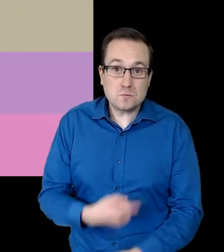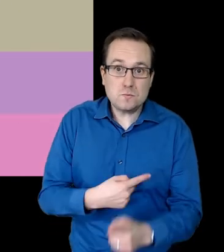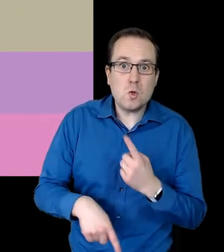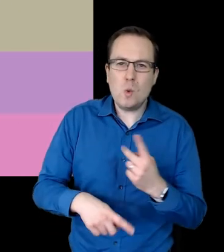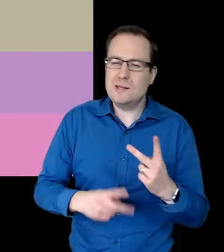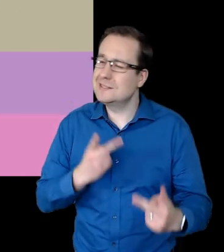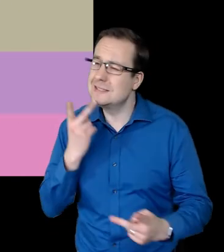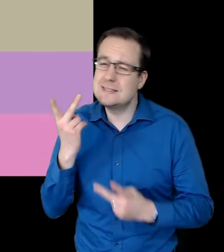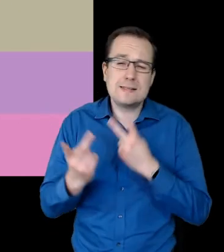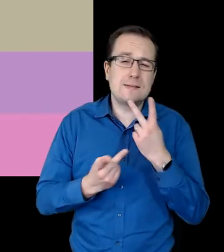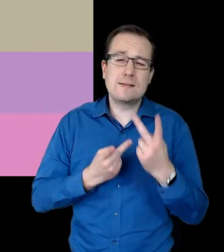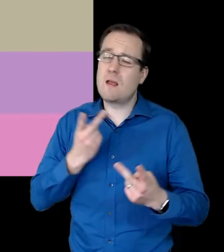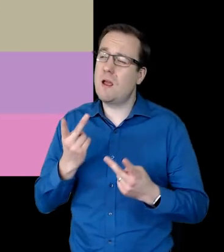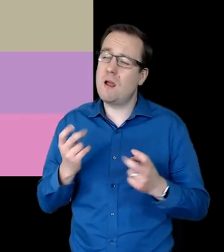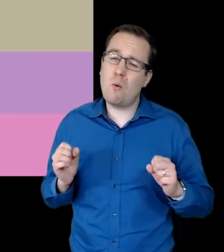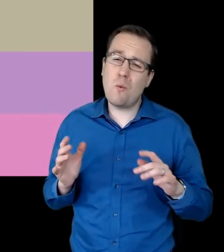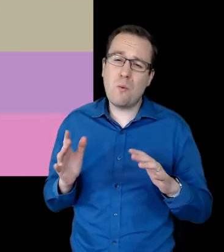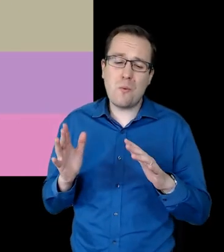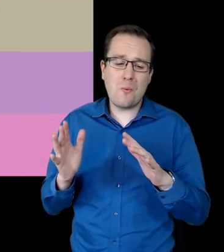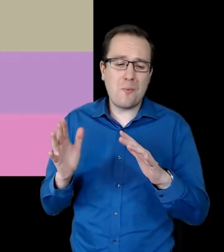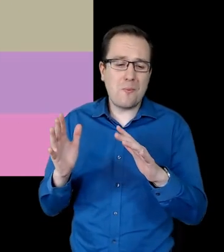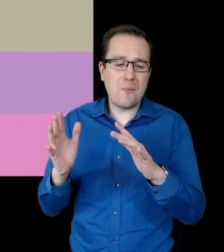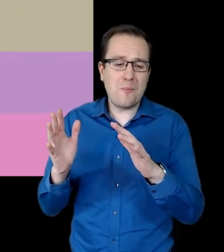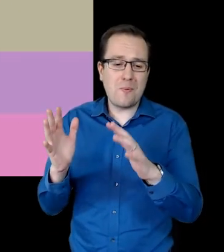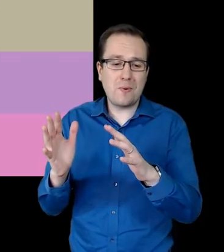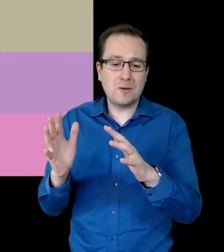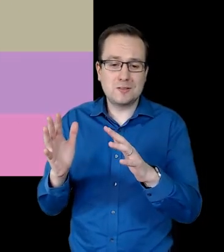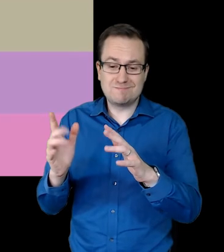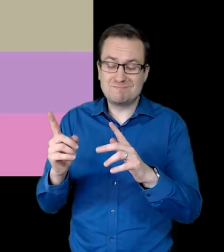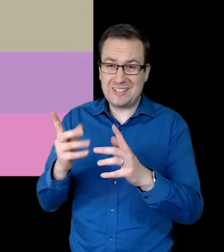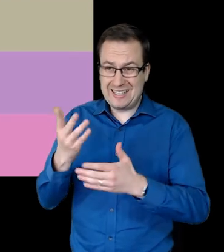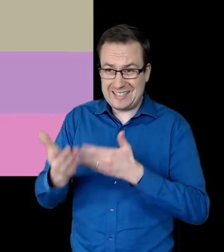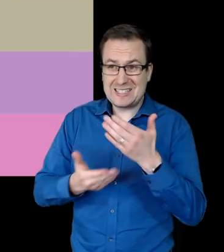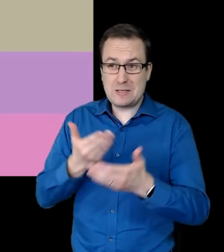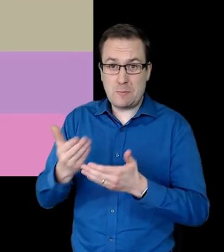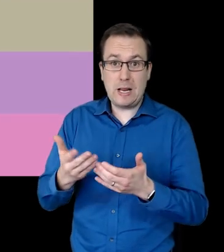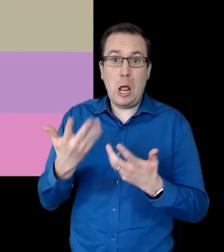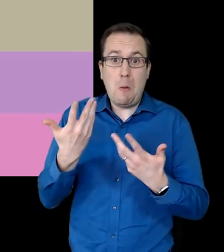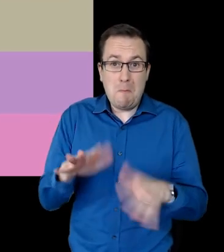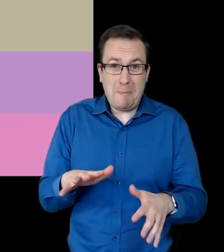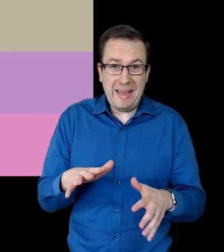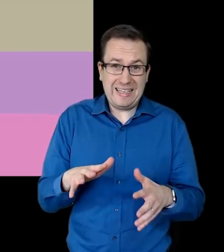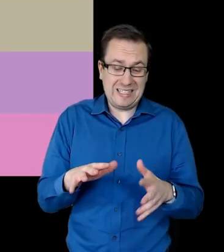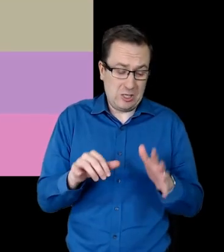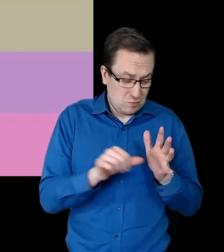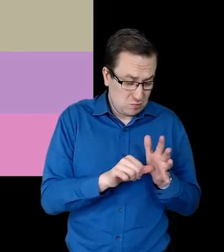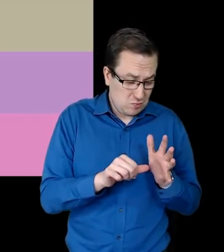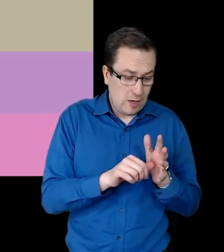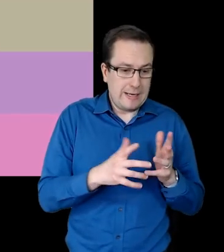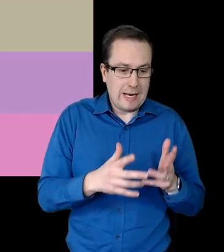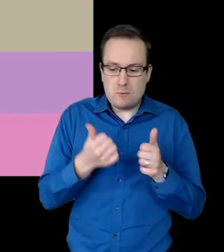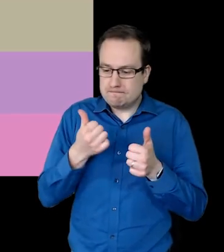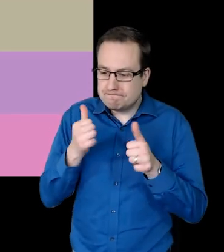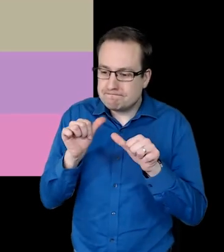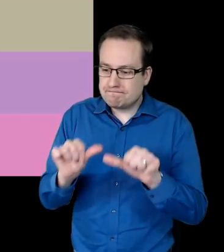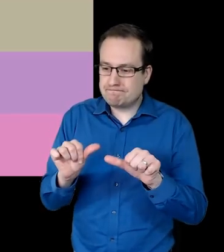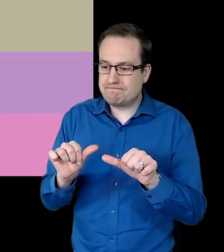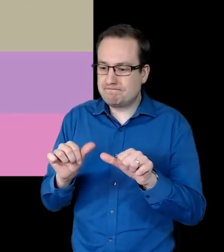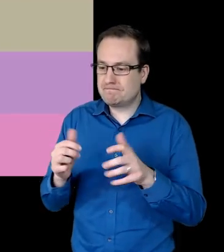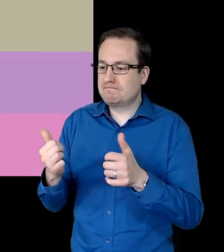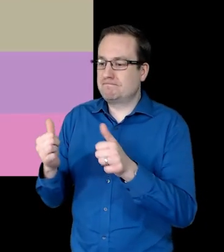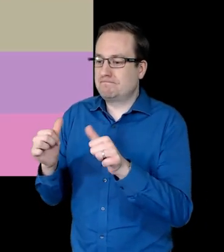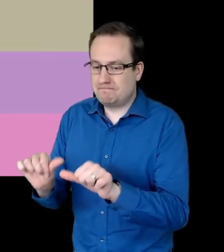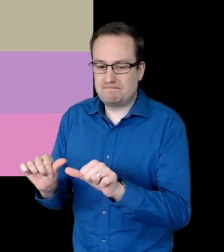We'll sing a song of wrongs that can be righted.